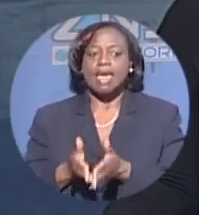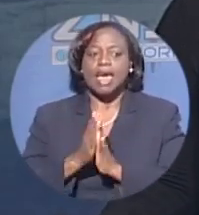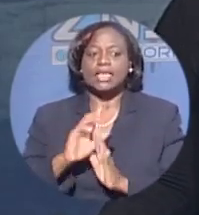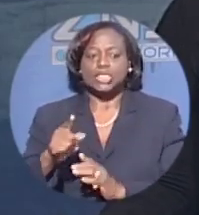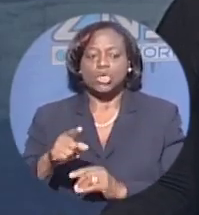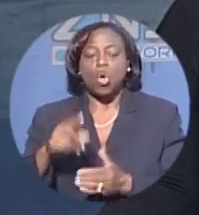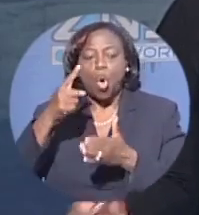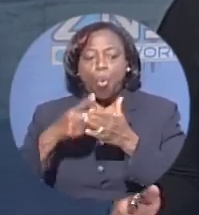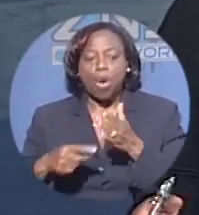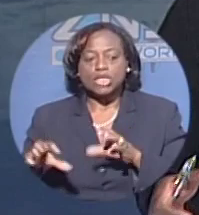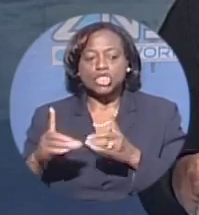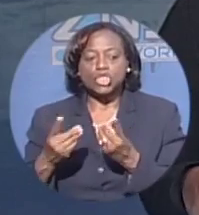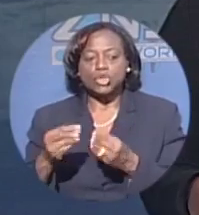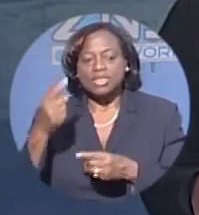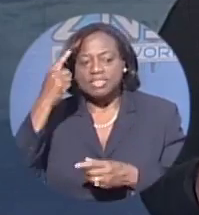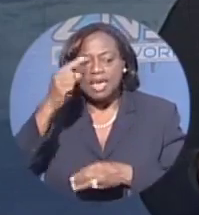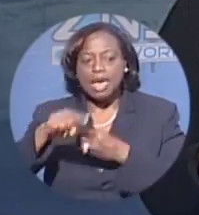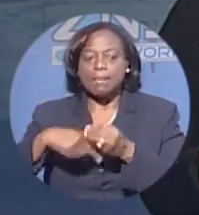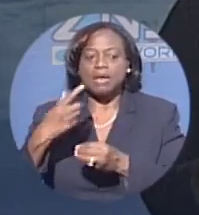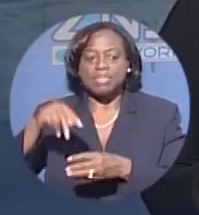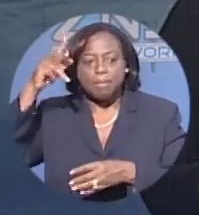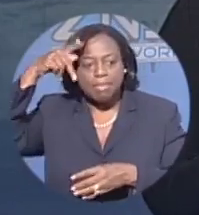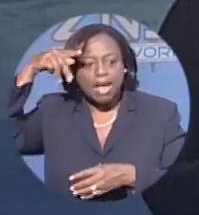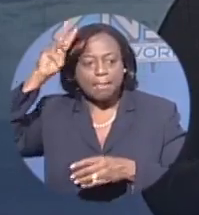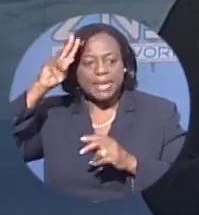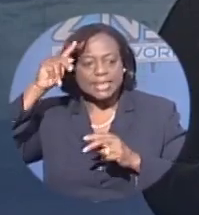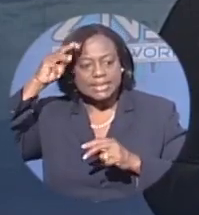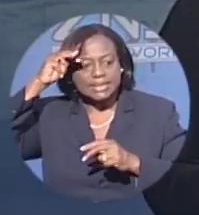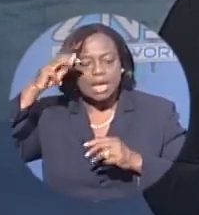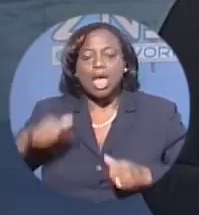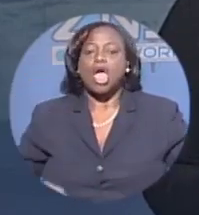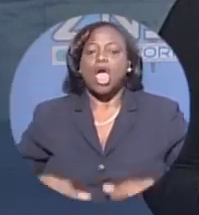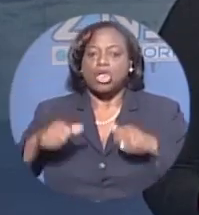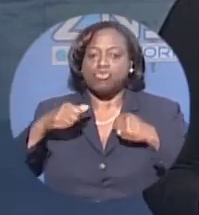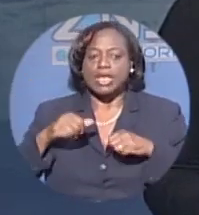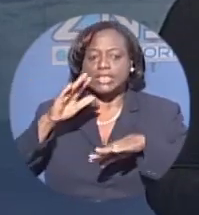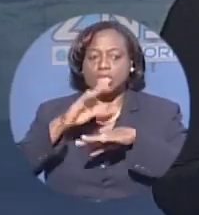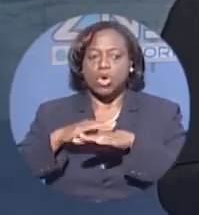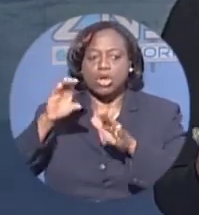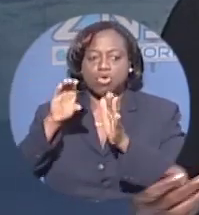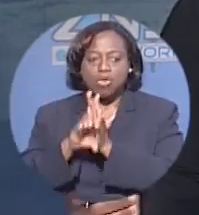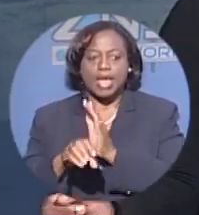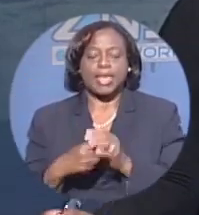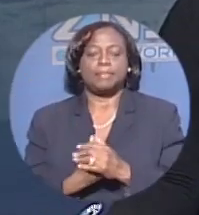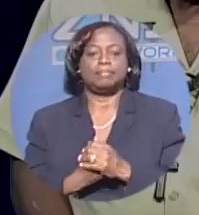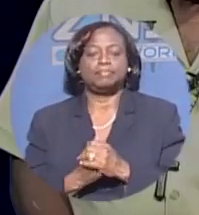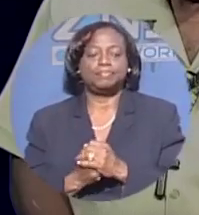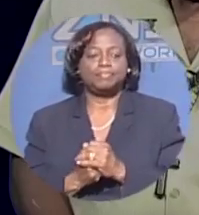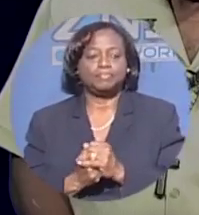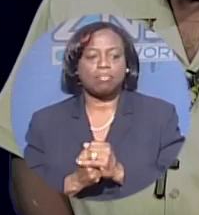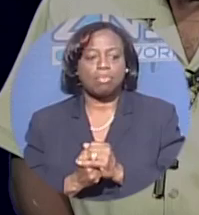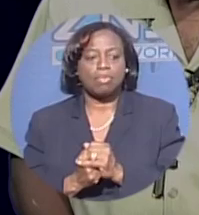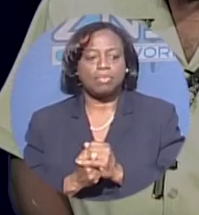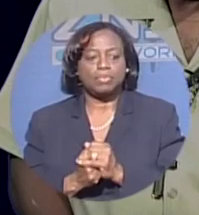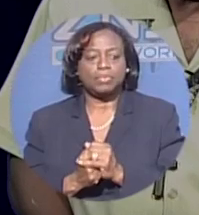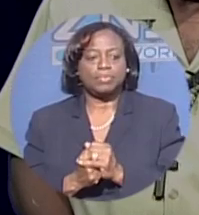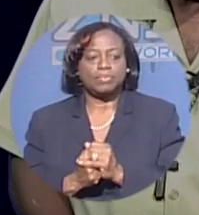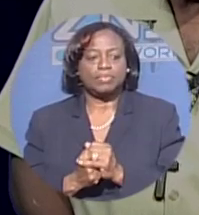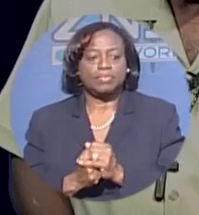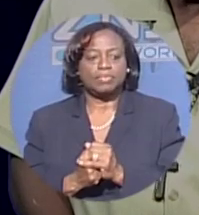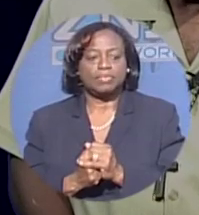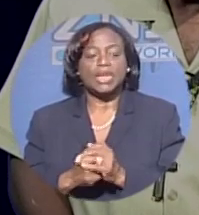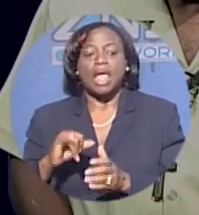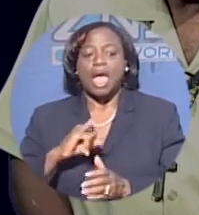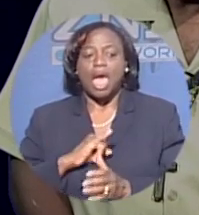thoughts on the Prime Minister's address on crime. Did he address or cover all of the points related to crime that you wanted him to? I certainly